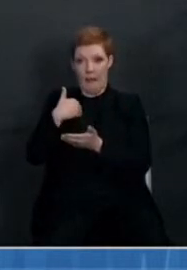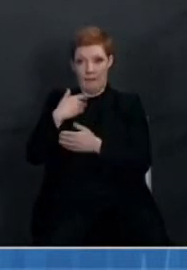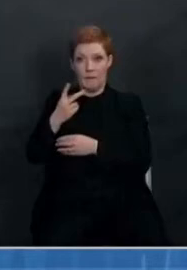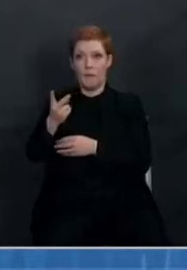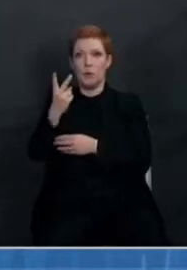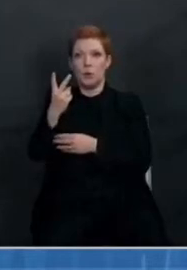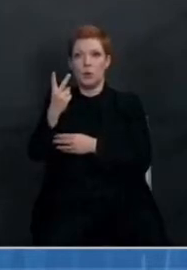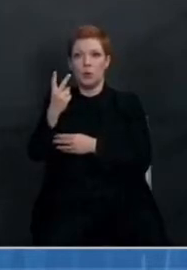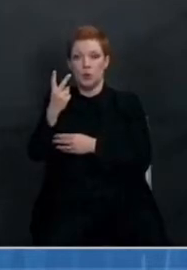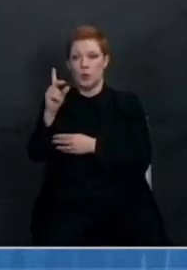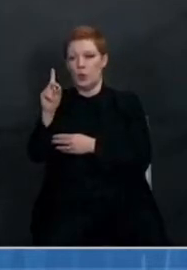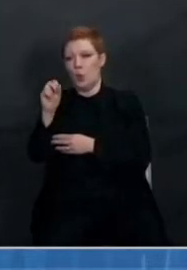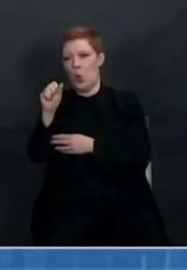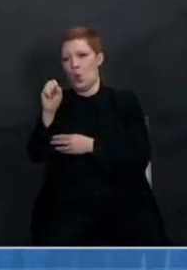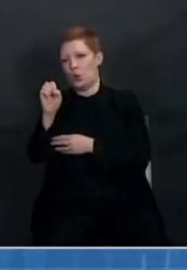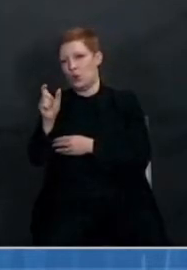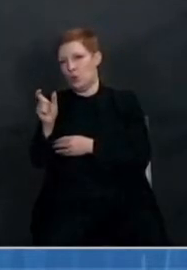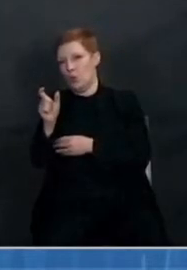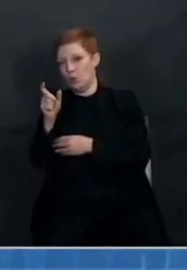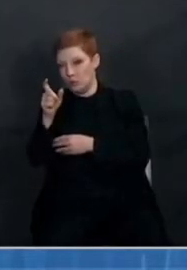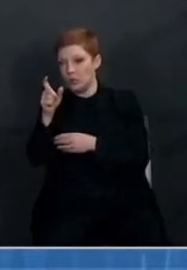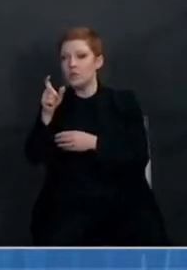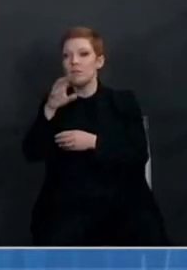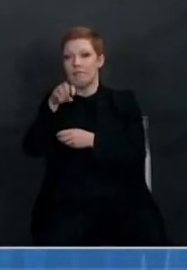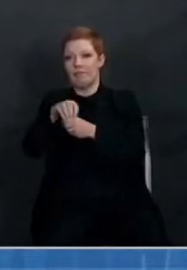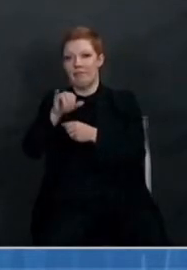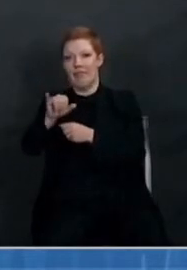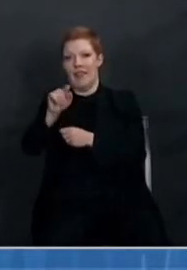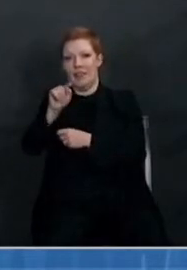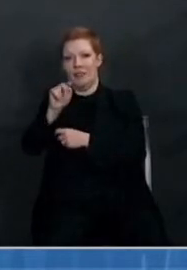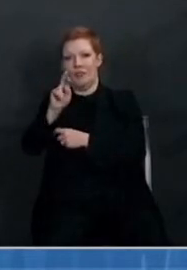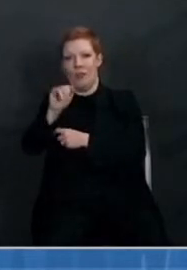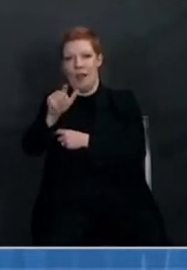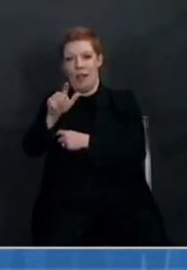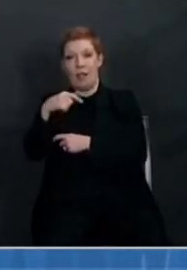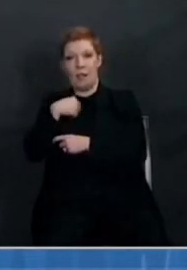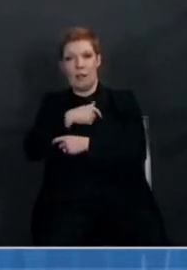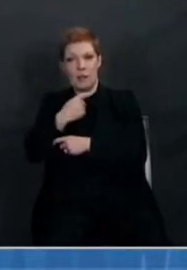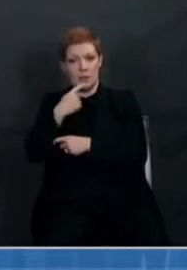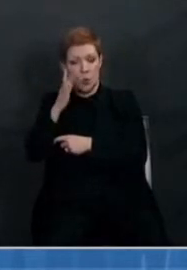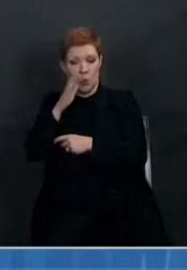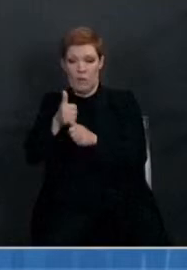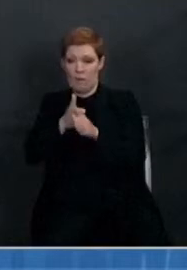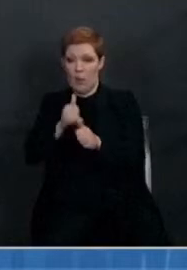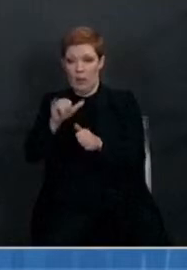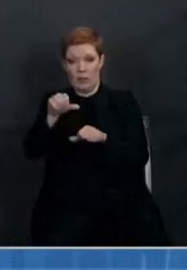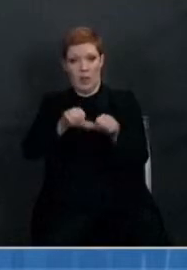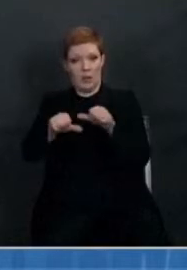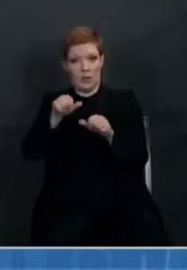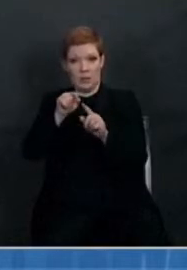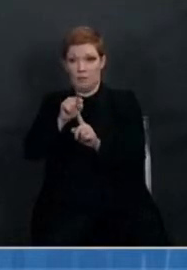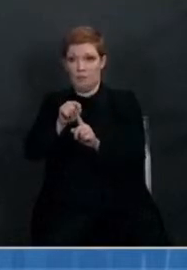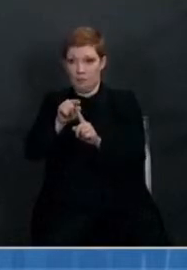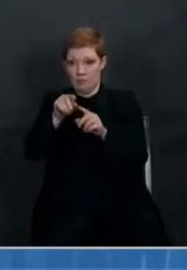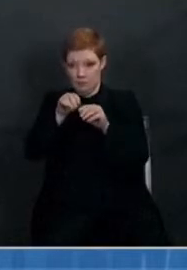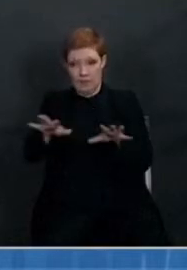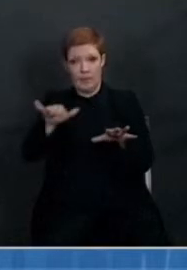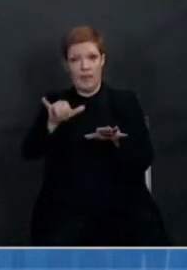had two doses in the trials. We said we would follow the science and rolling out these vaccines and that is our intent.